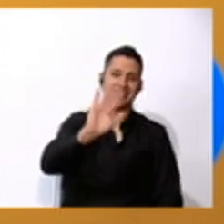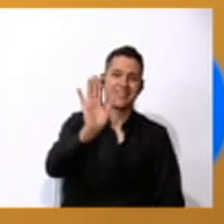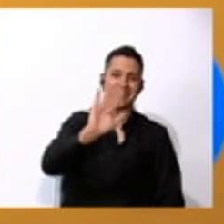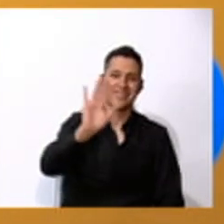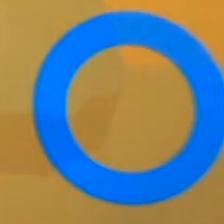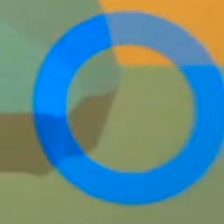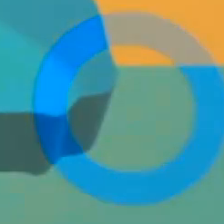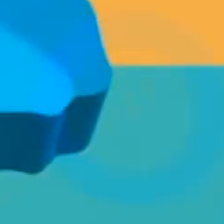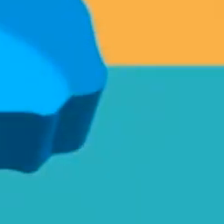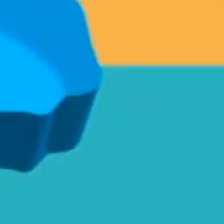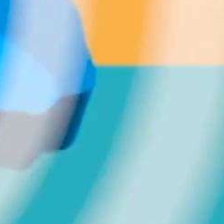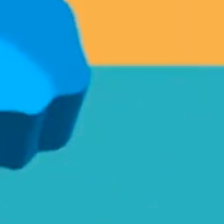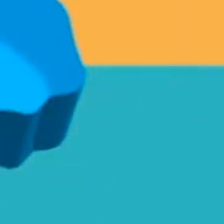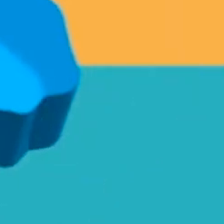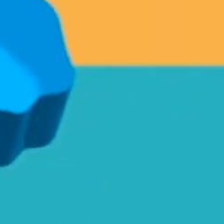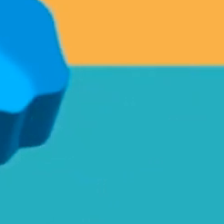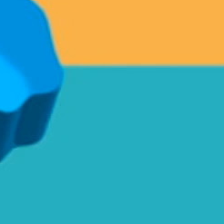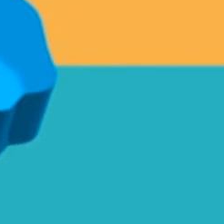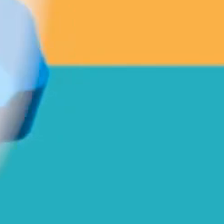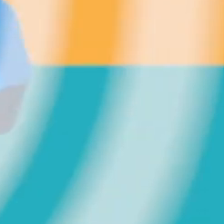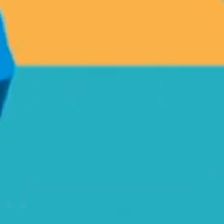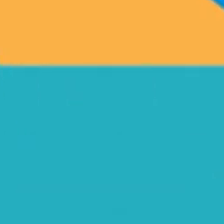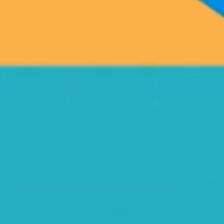Bye. Bye. Bye.